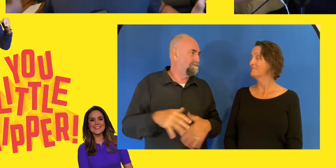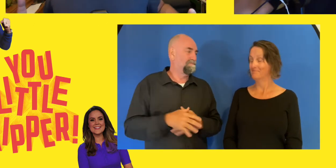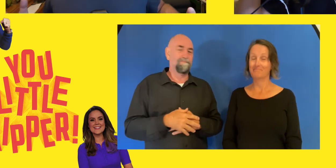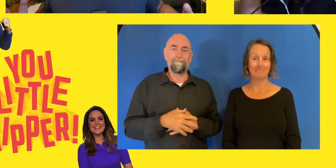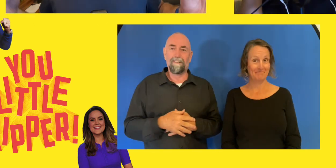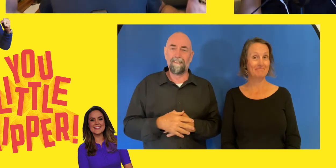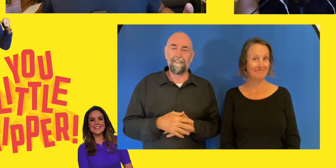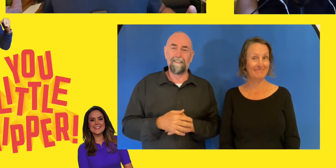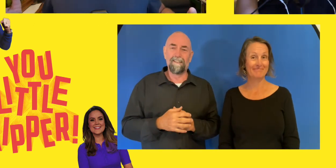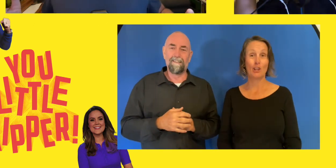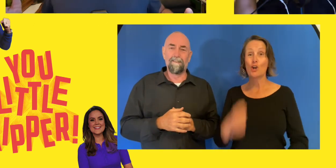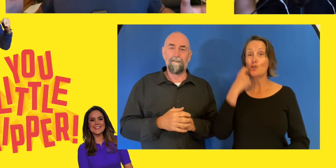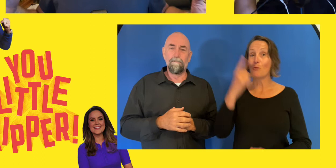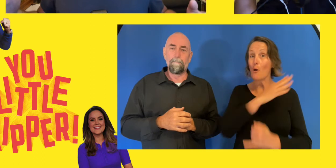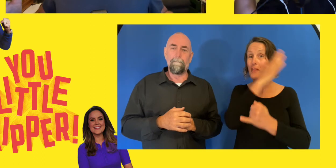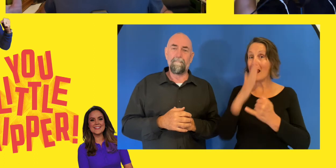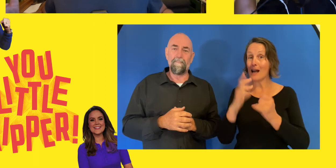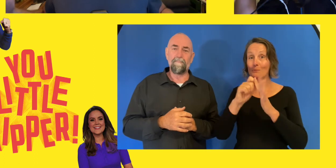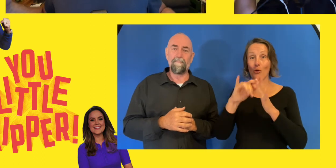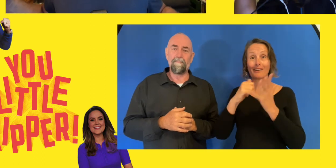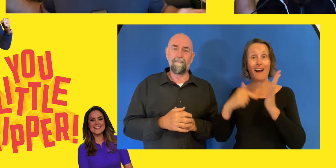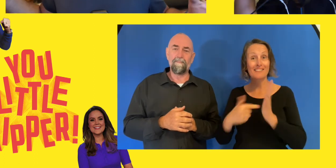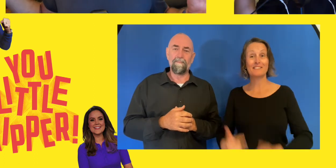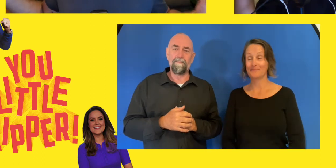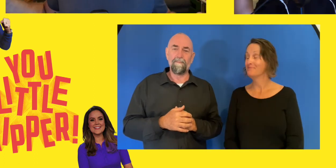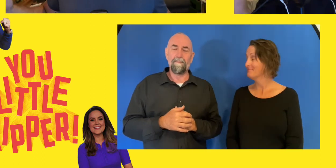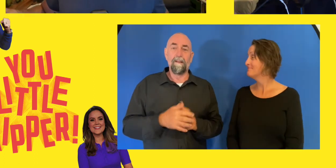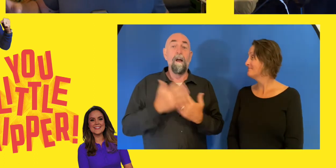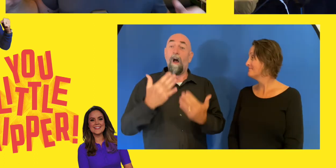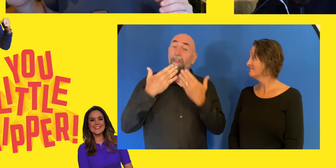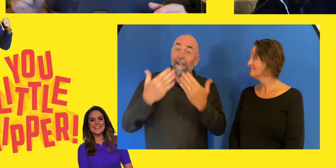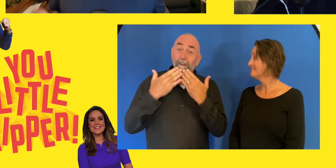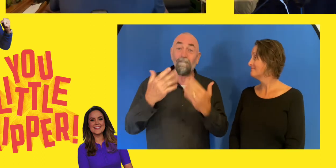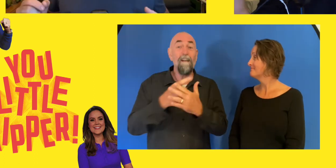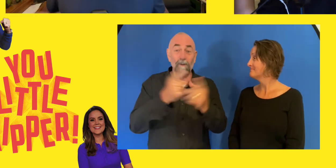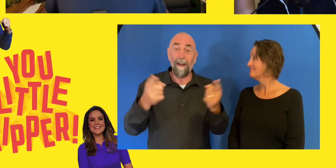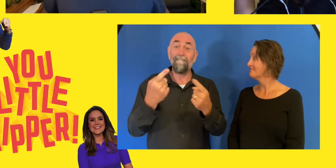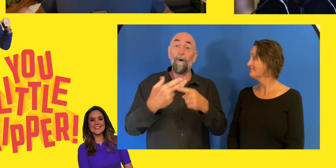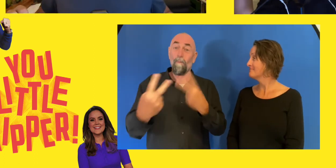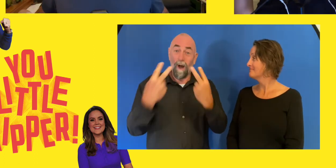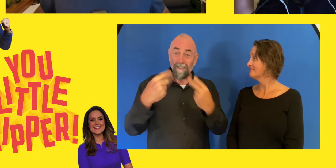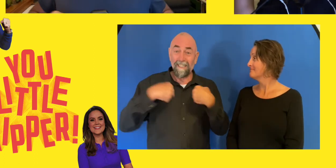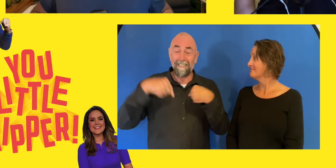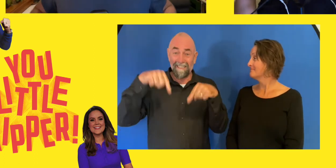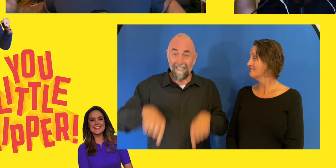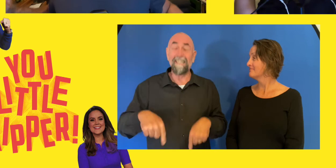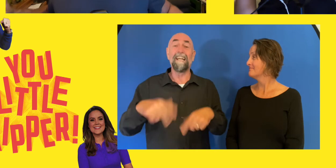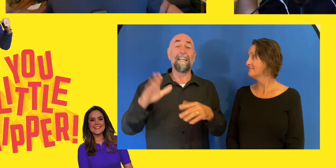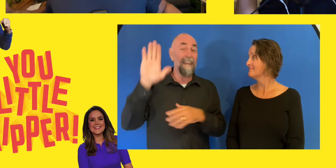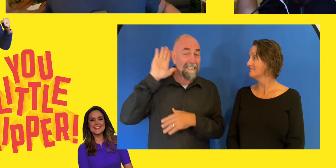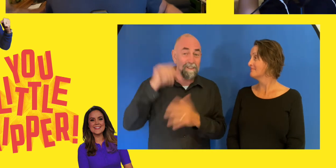Thanks to all, everyone for joining us for another episode of You Little Ripper. Remember that this is the most accessible podcast the